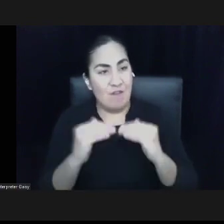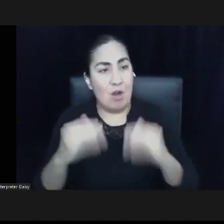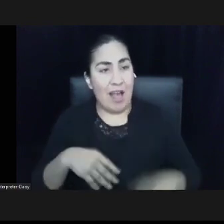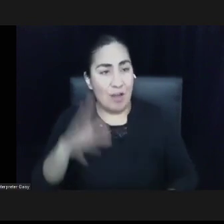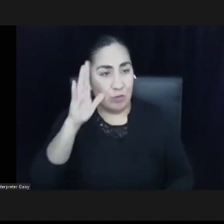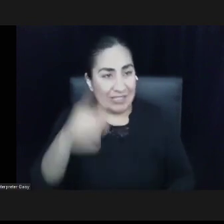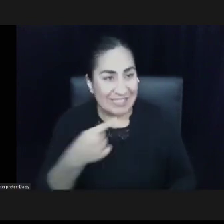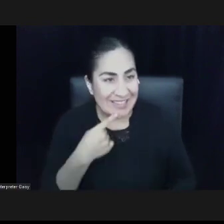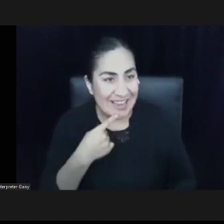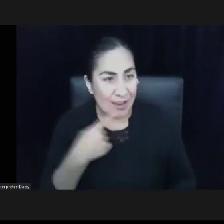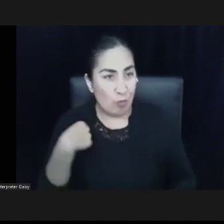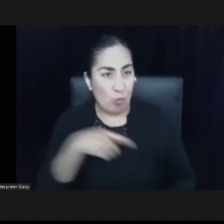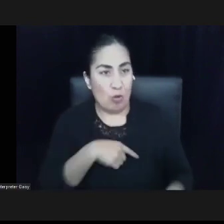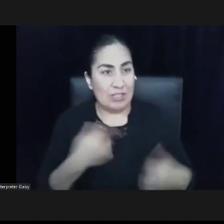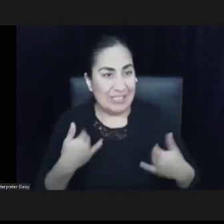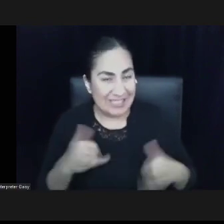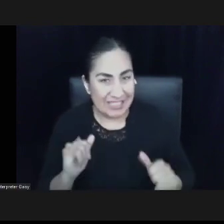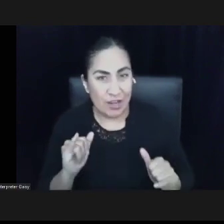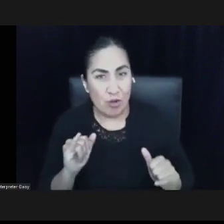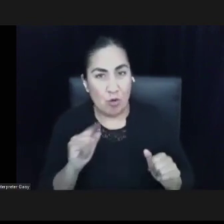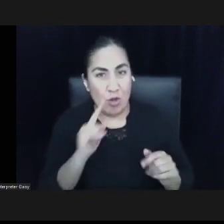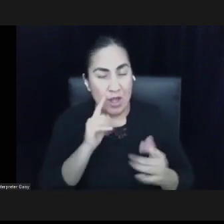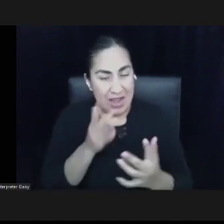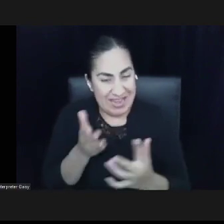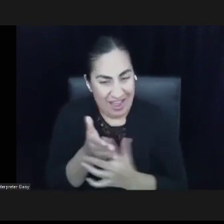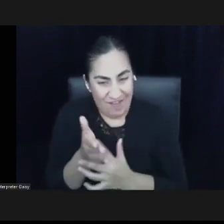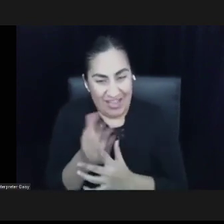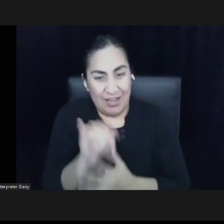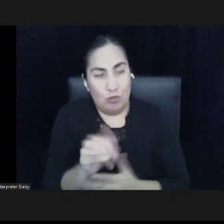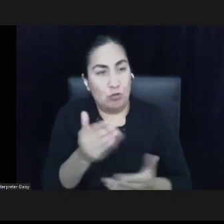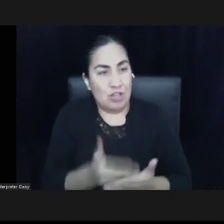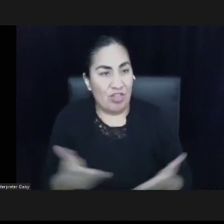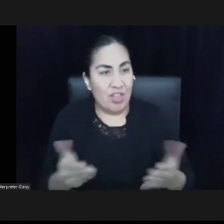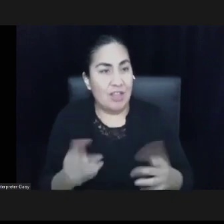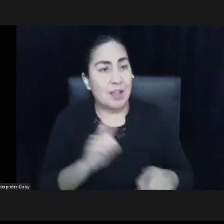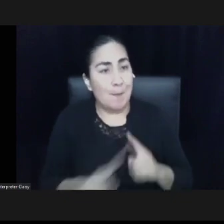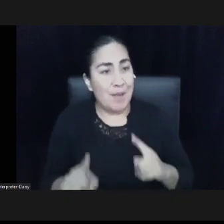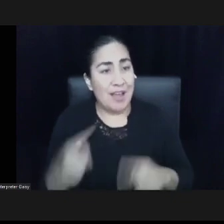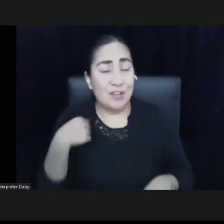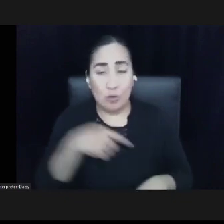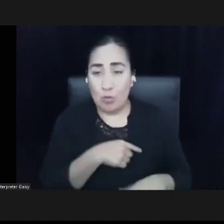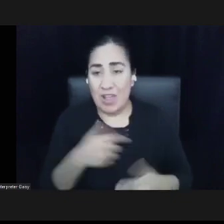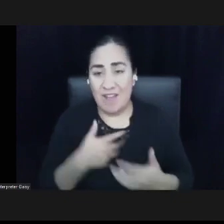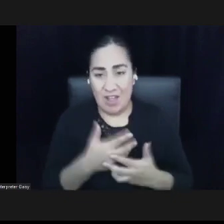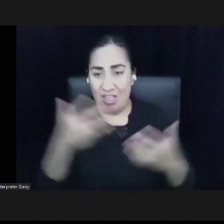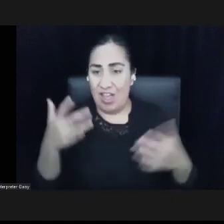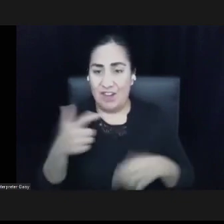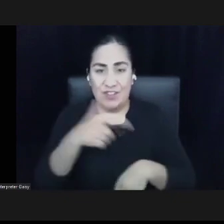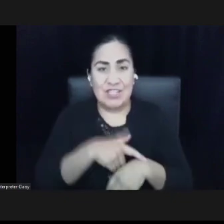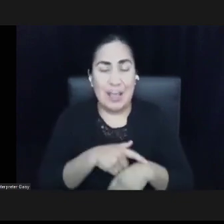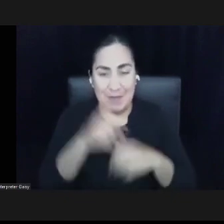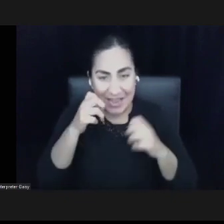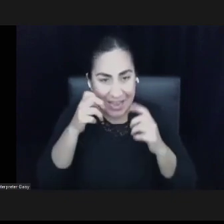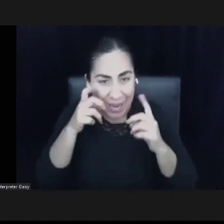you we're still navigating those things, but certainly we spent a lot of time educating ourselves. As I said, many of us